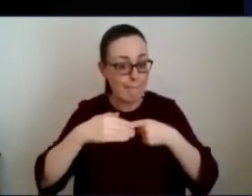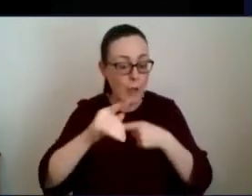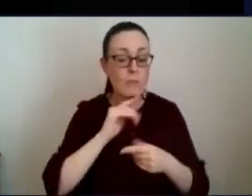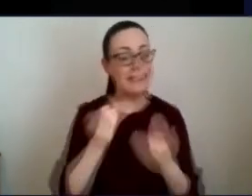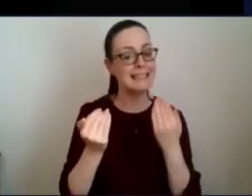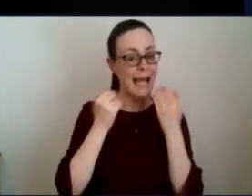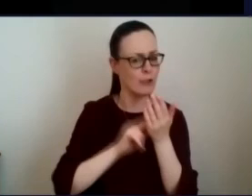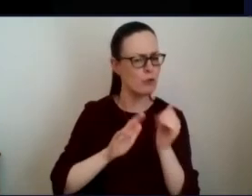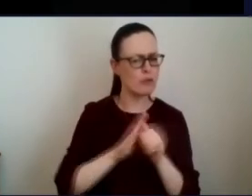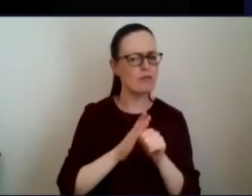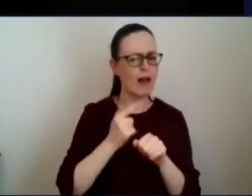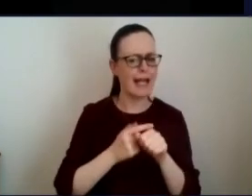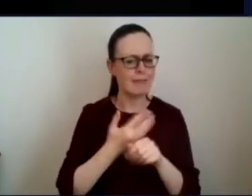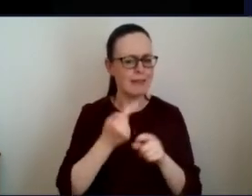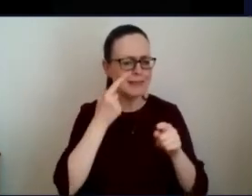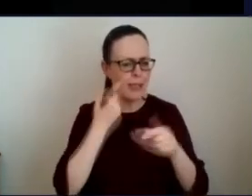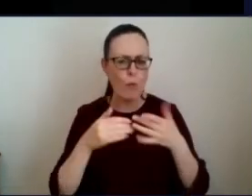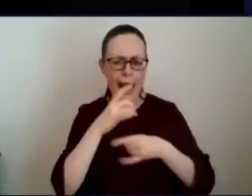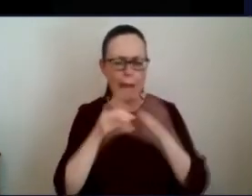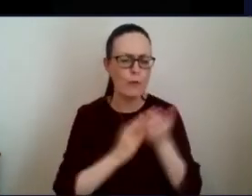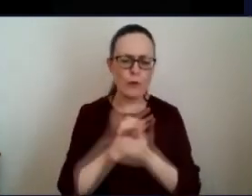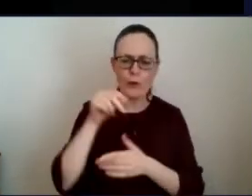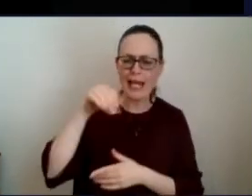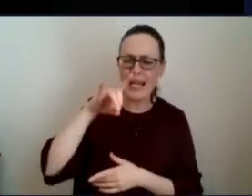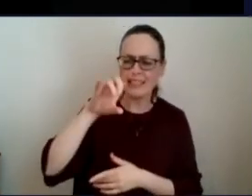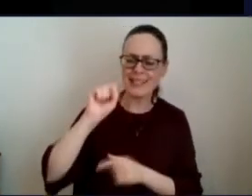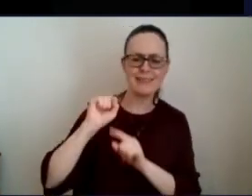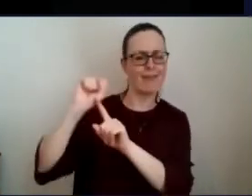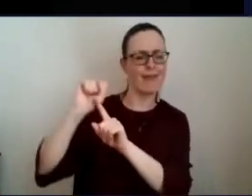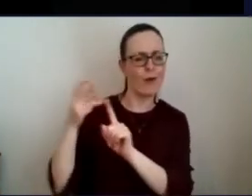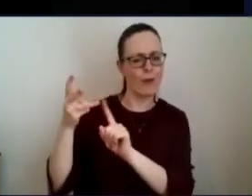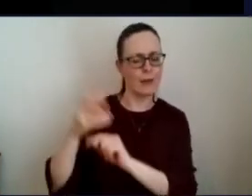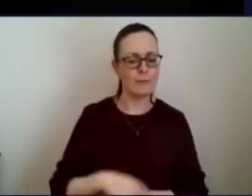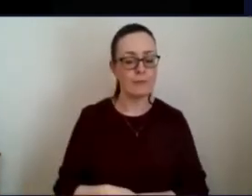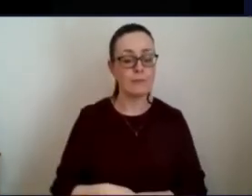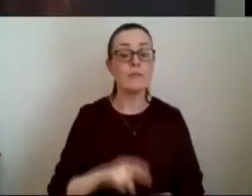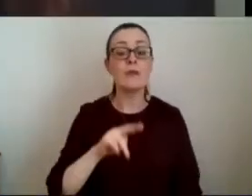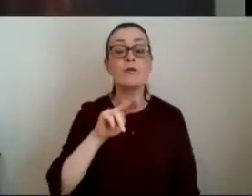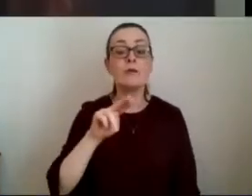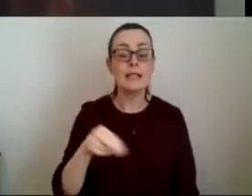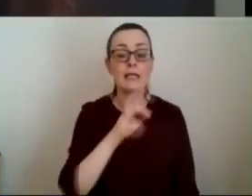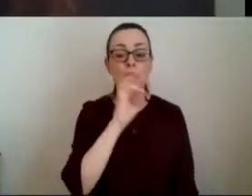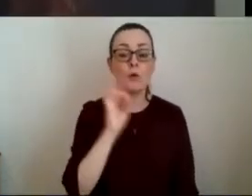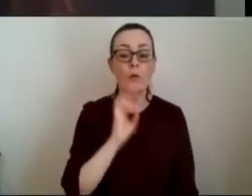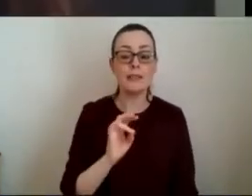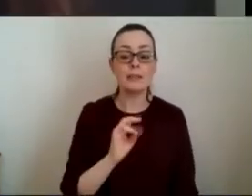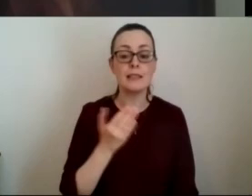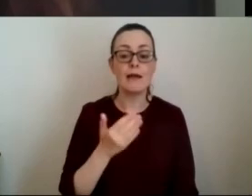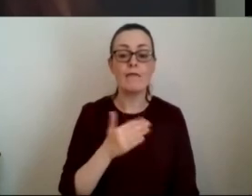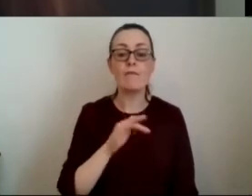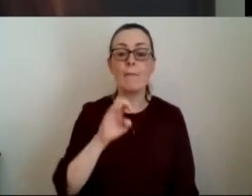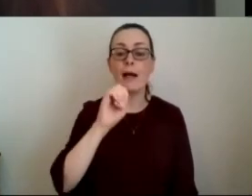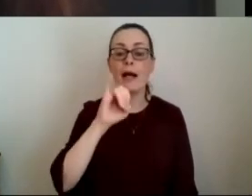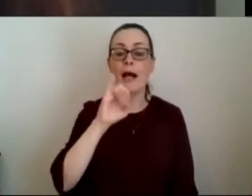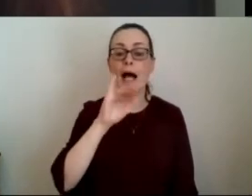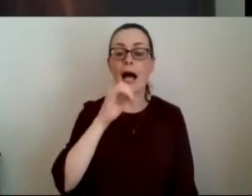from what has been happening through the nhs and their approach so uh the next question that we're going to go uh to is from eilish hardyman